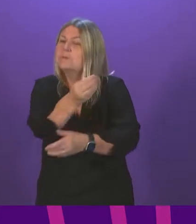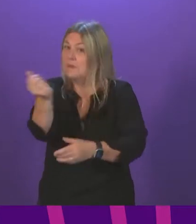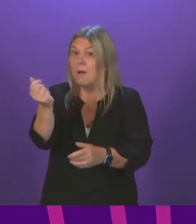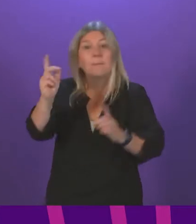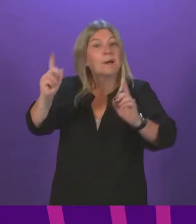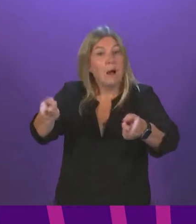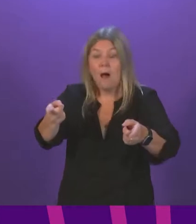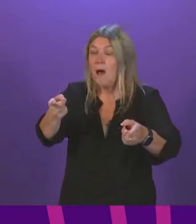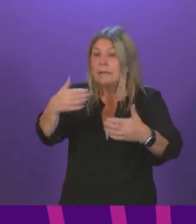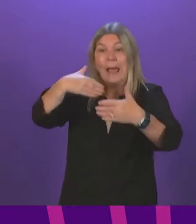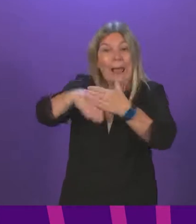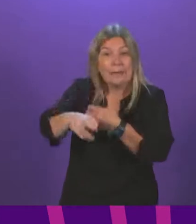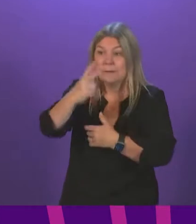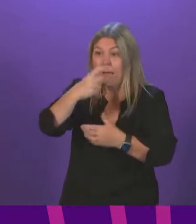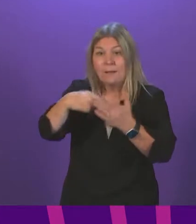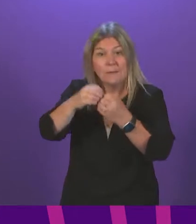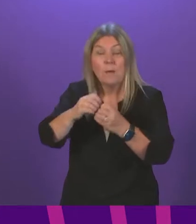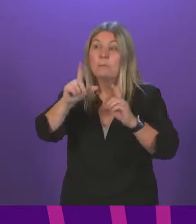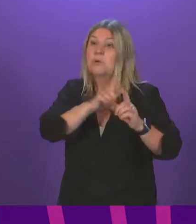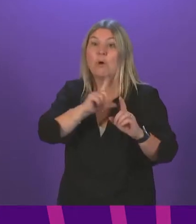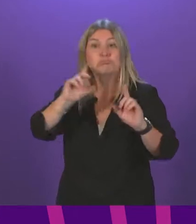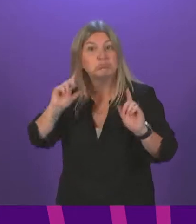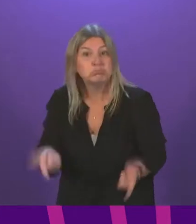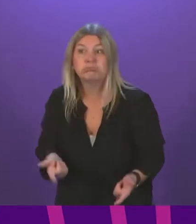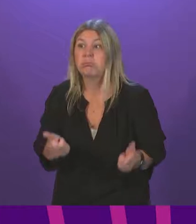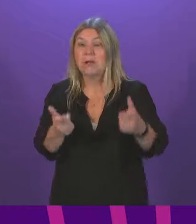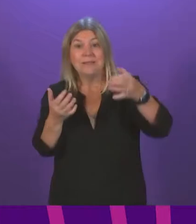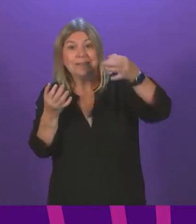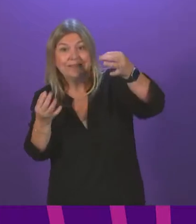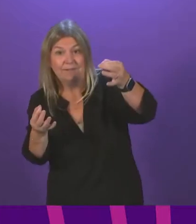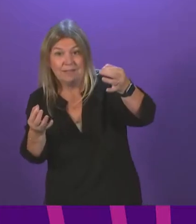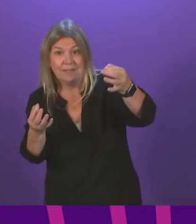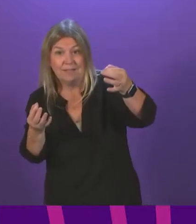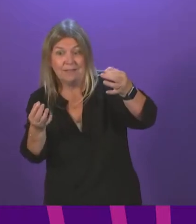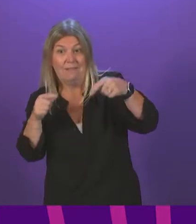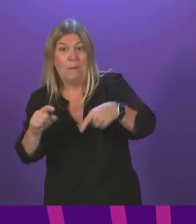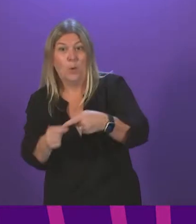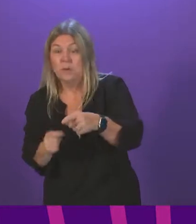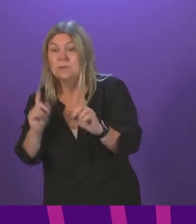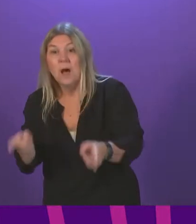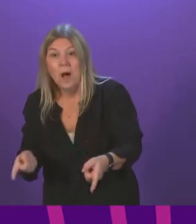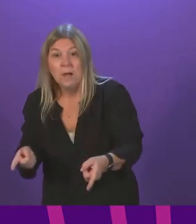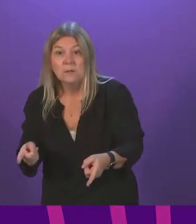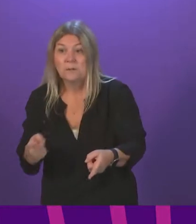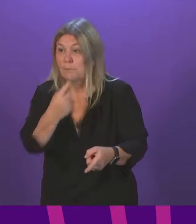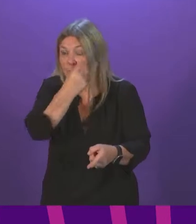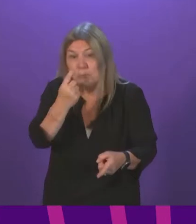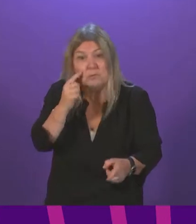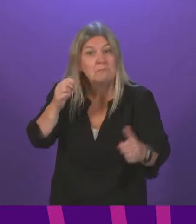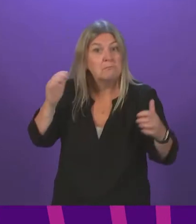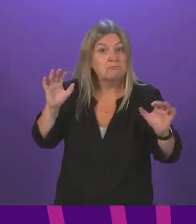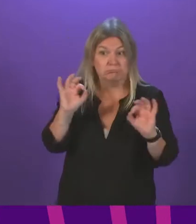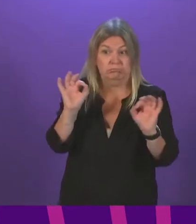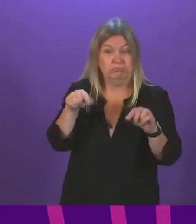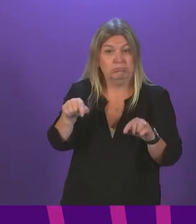unable to access nightclubs because they won't have adequate vaccine certification in place.